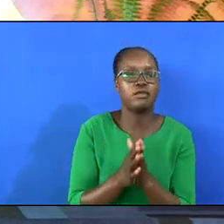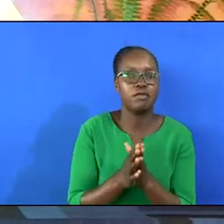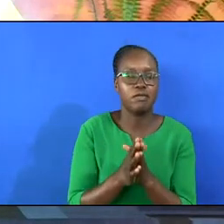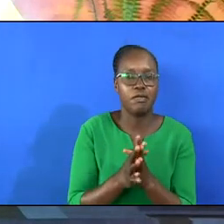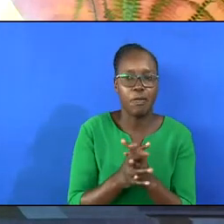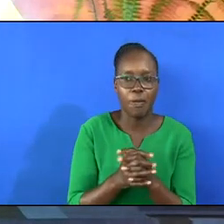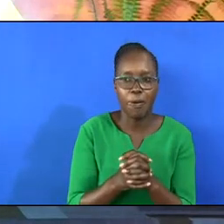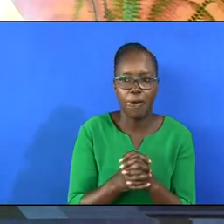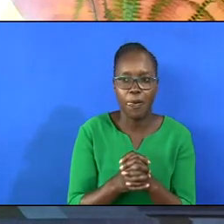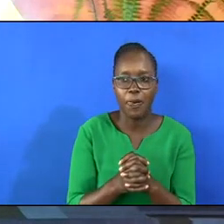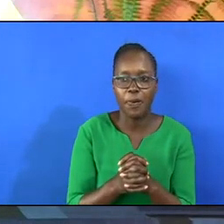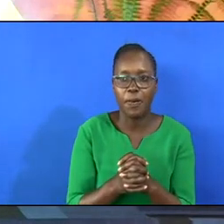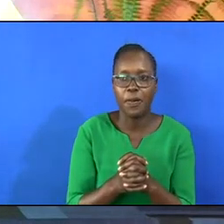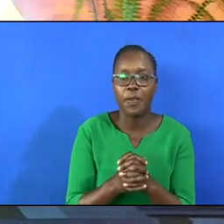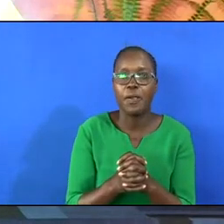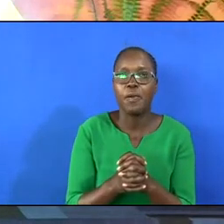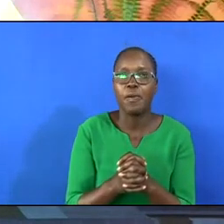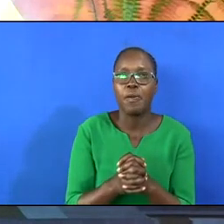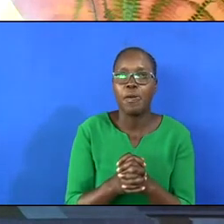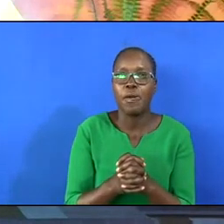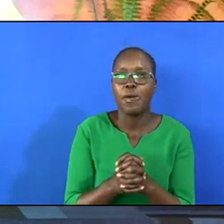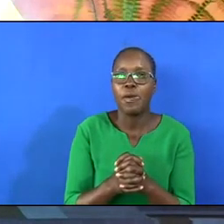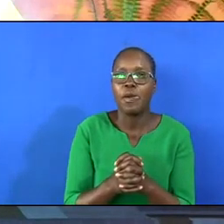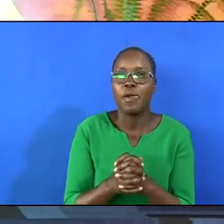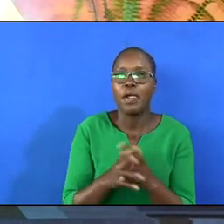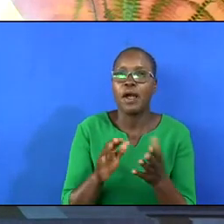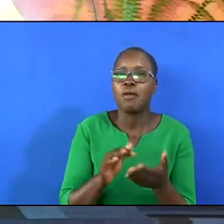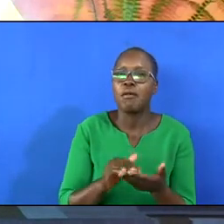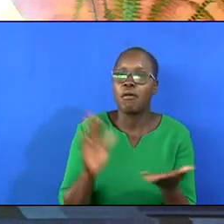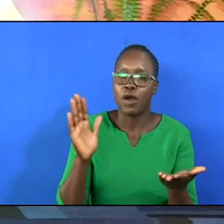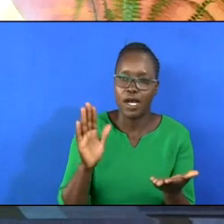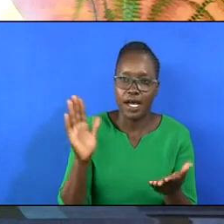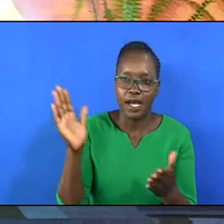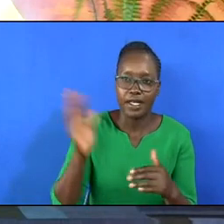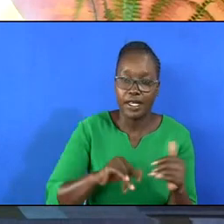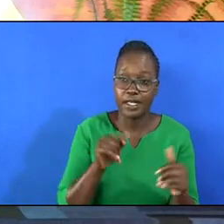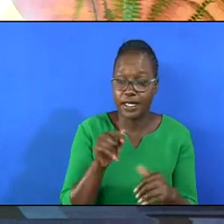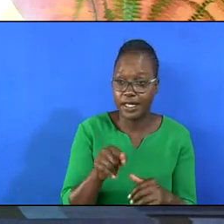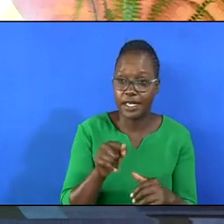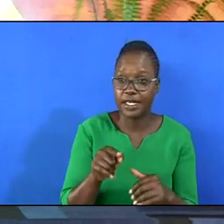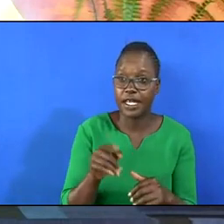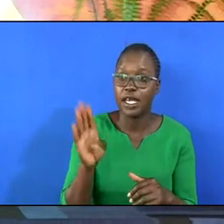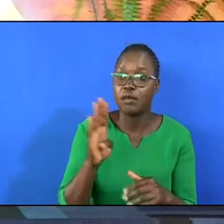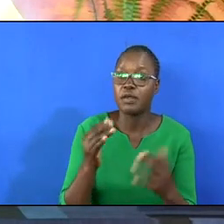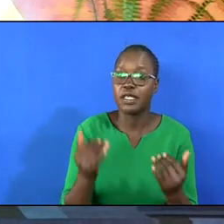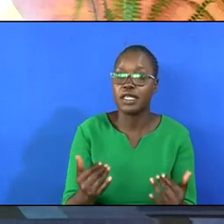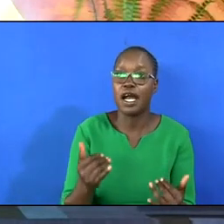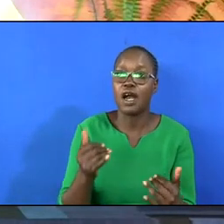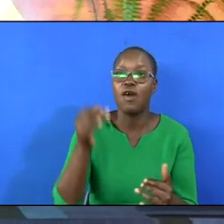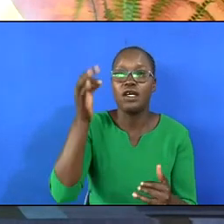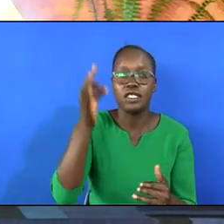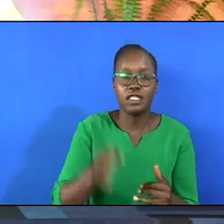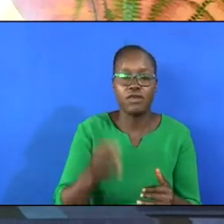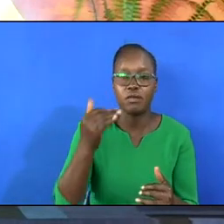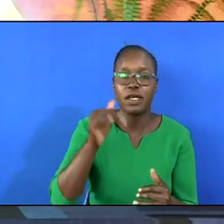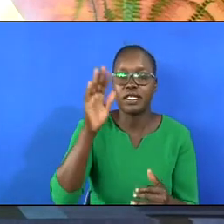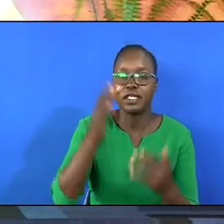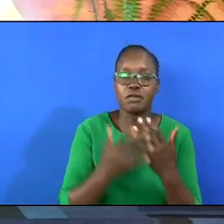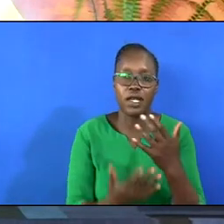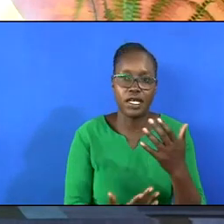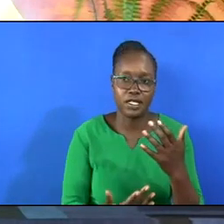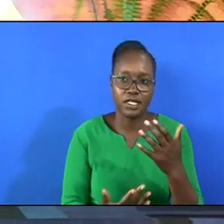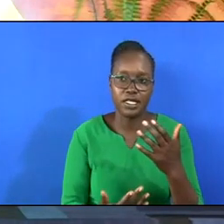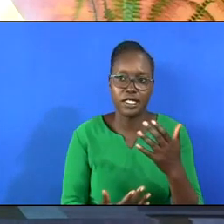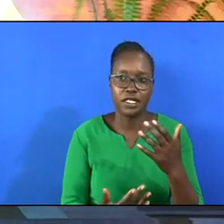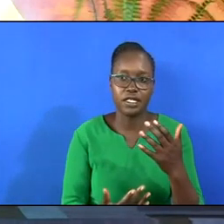verse. He says in verse 9, much more than being now justified by